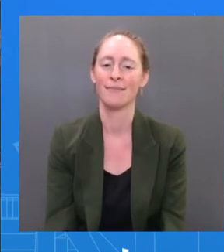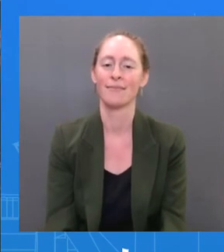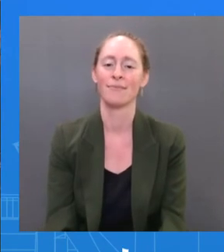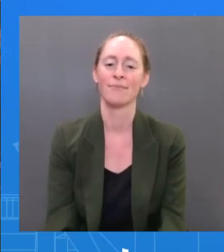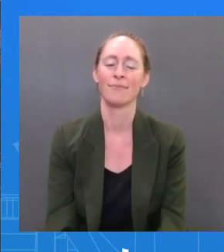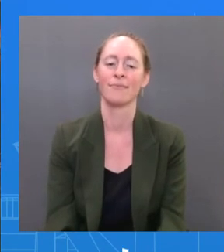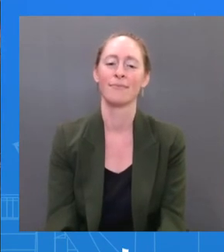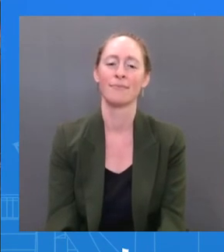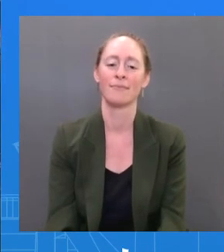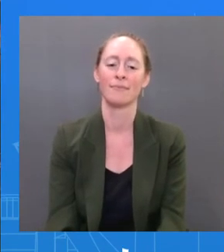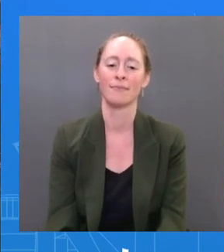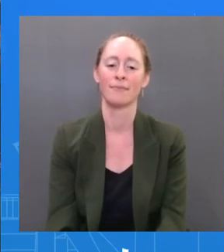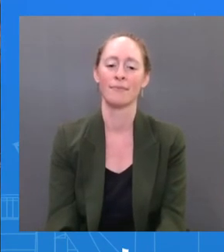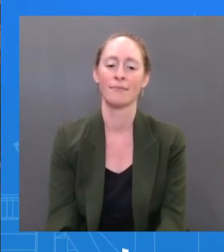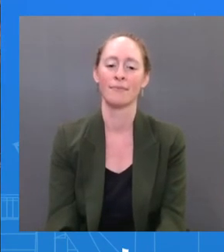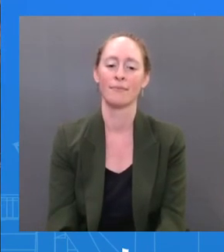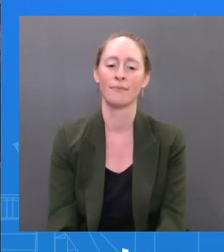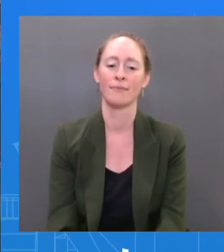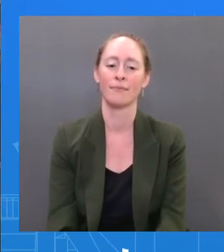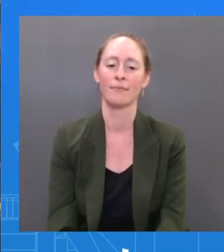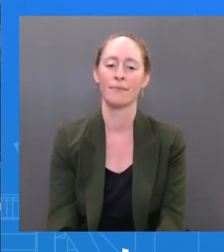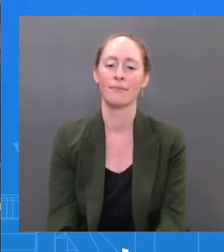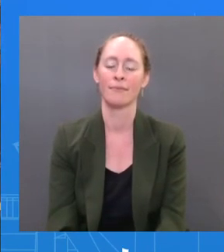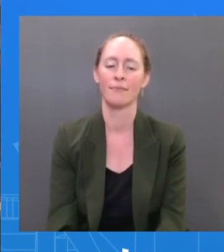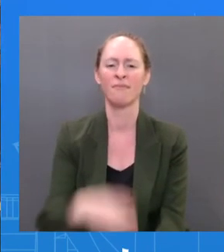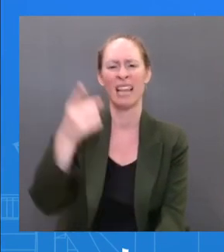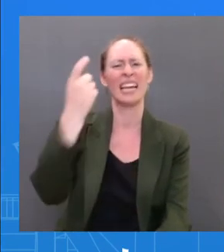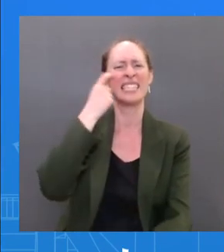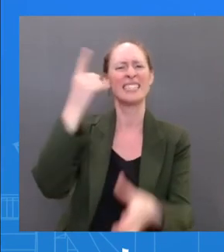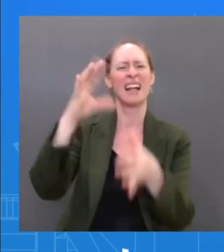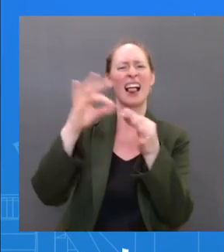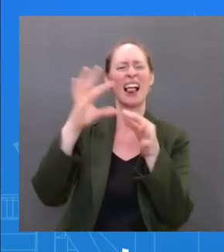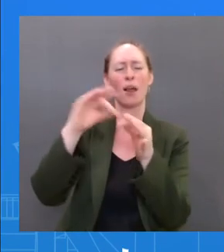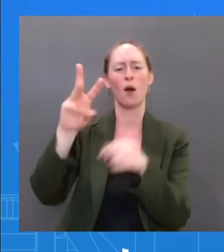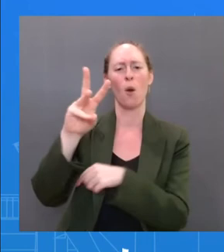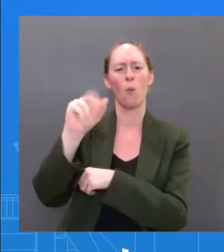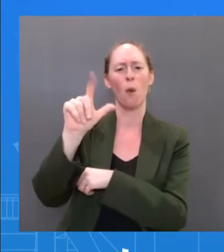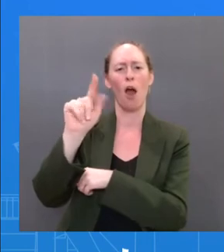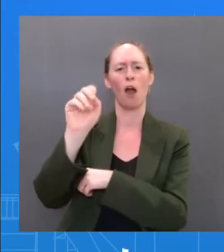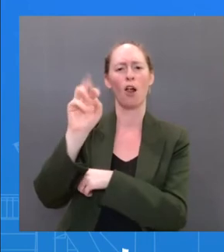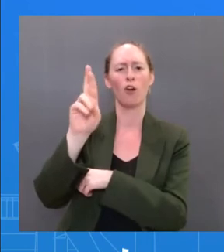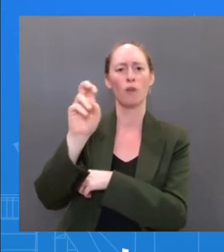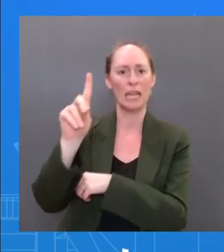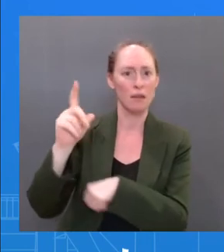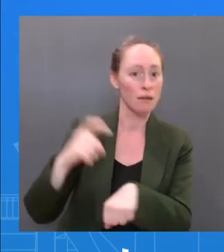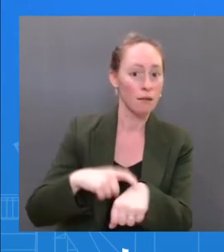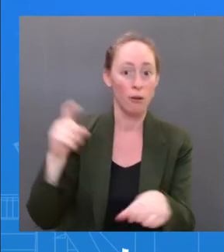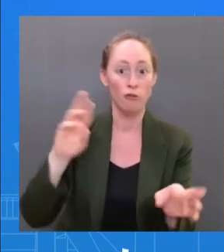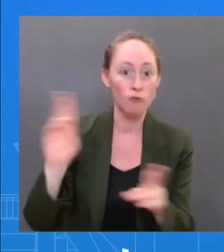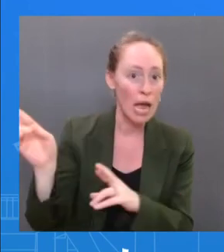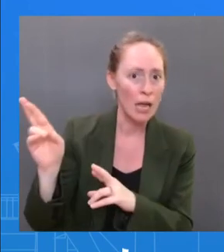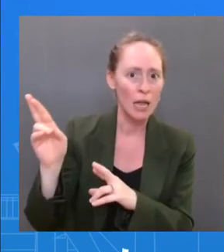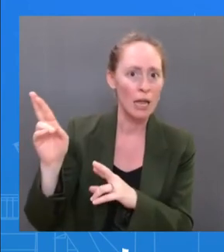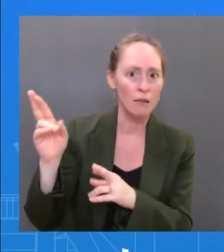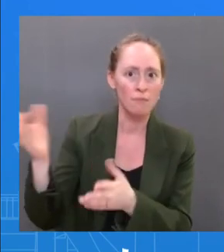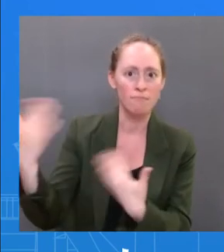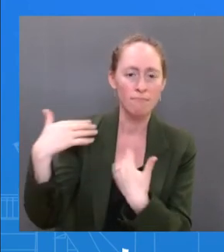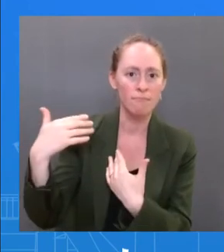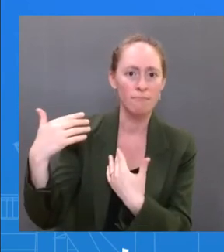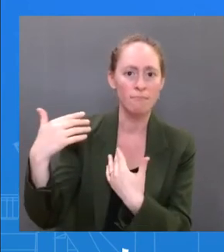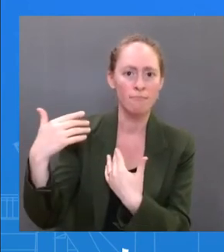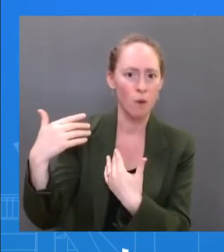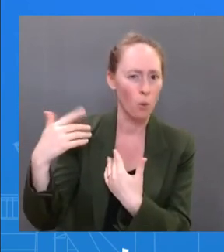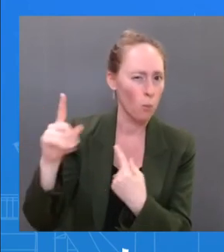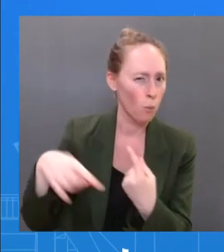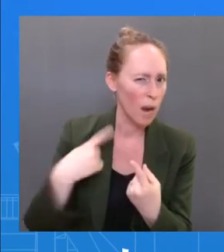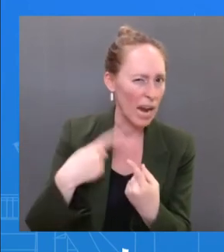see from the President to take a trip over there? Yeah, what I'd say is — again, in general, I don't want to get into hypotheticals. The President